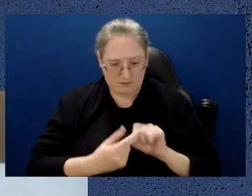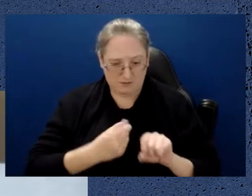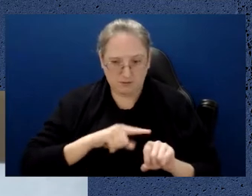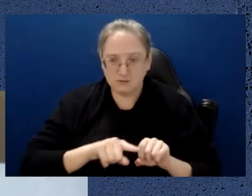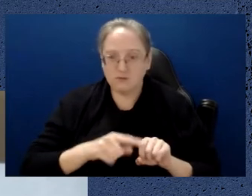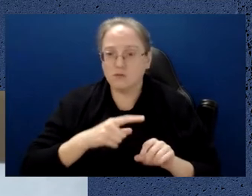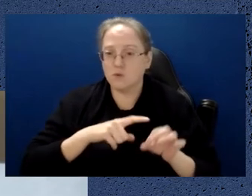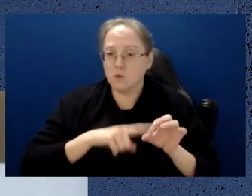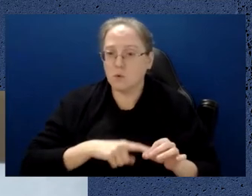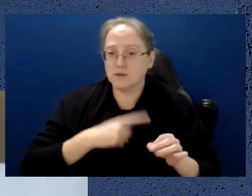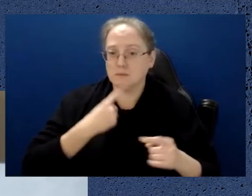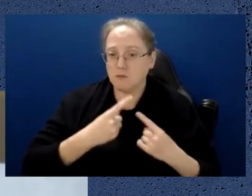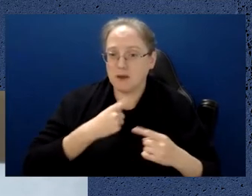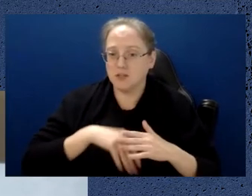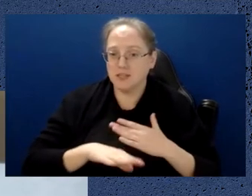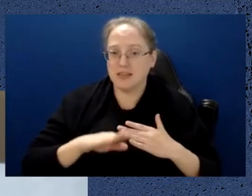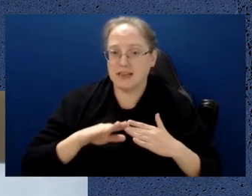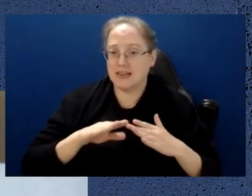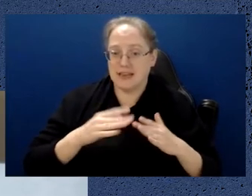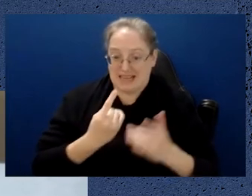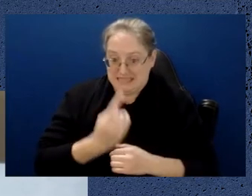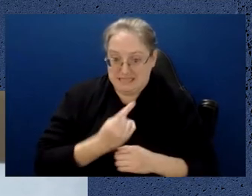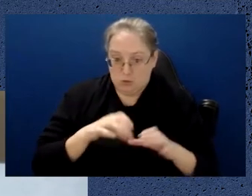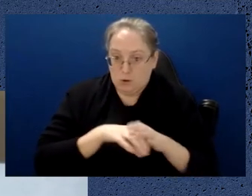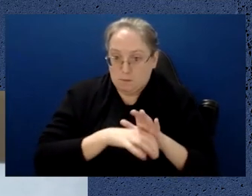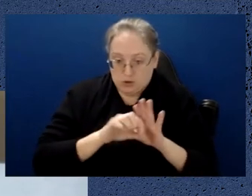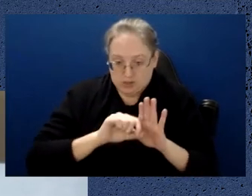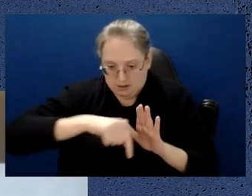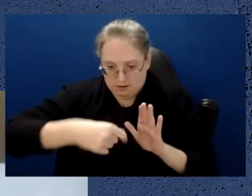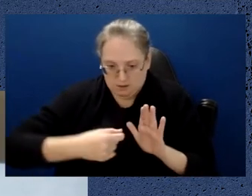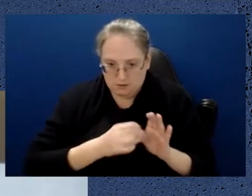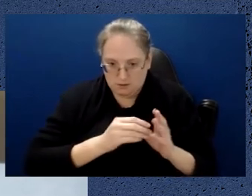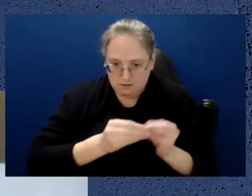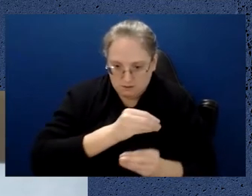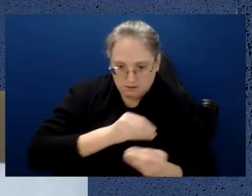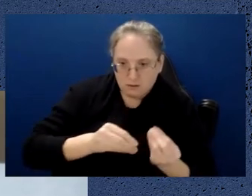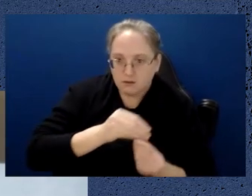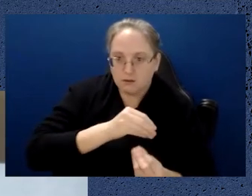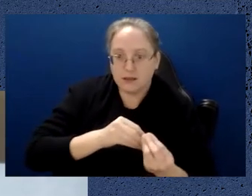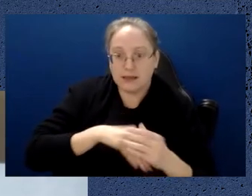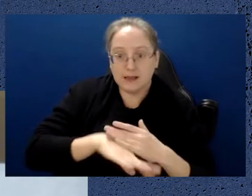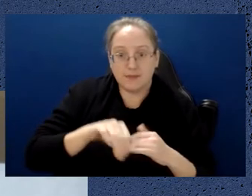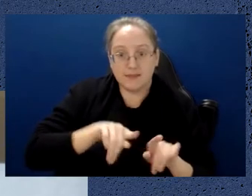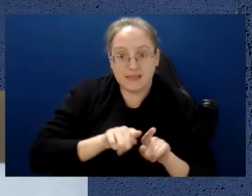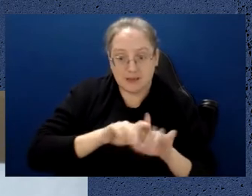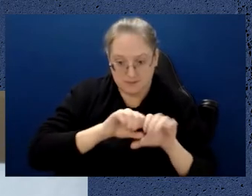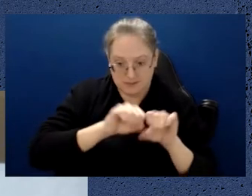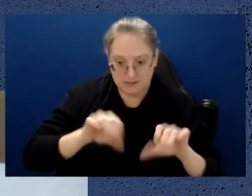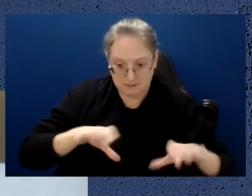even simply transmitting quantum information within a complicated and at scale computer just inside